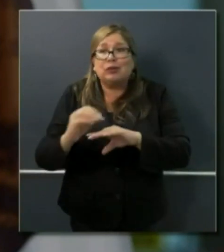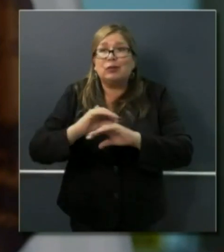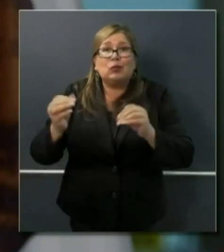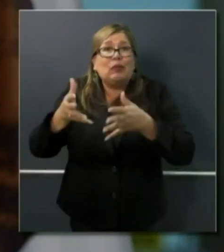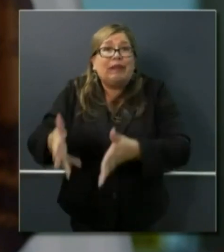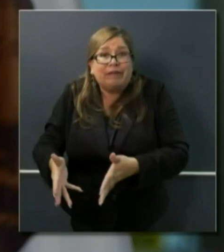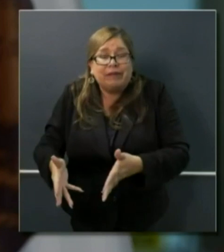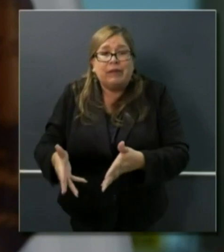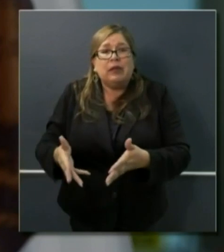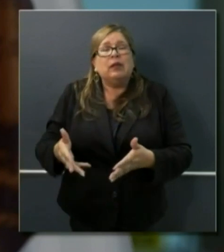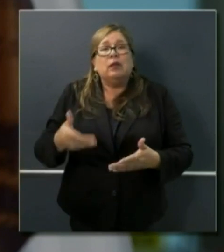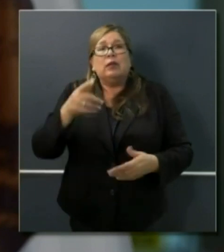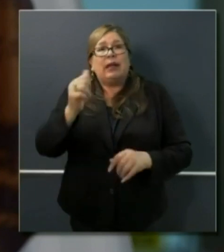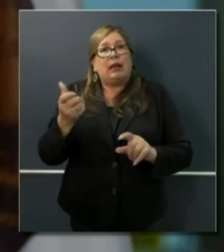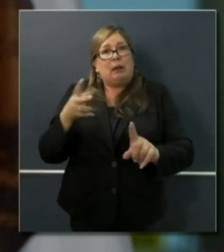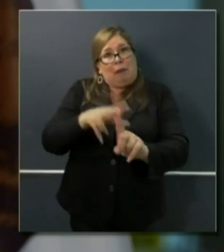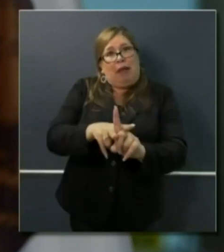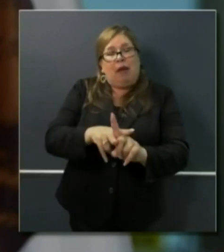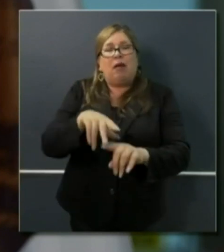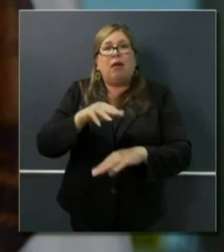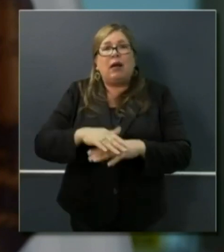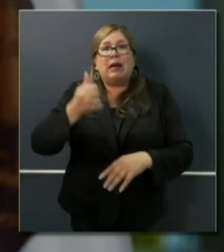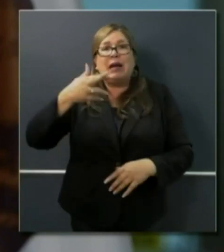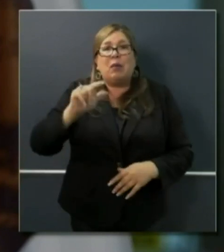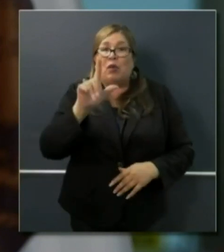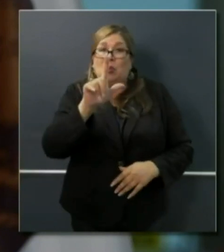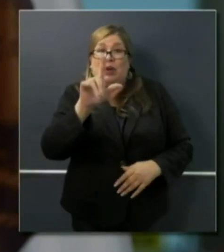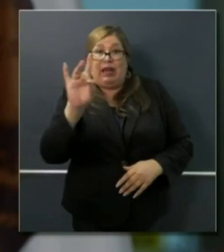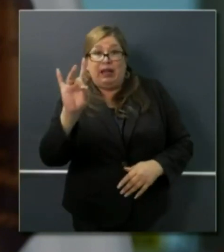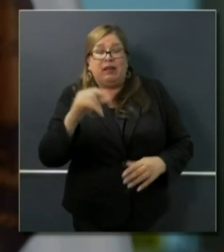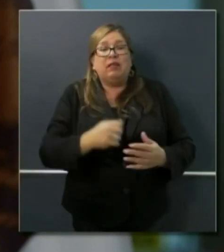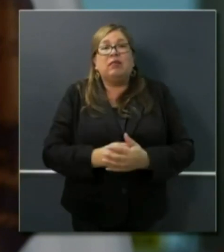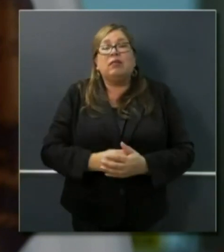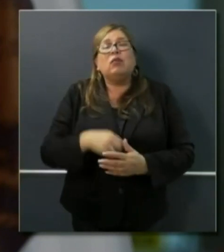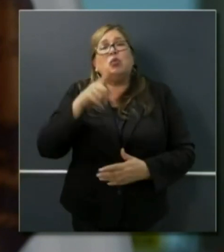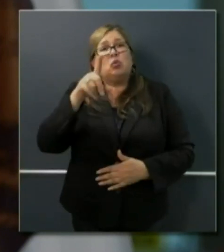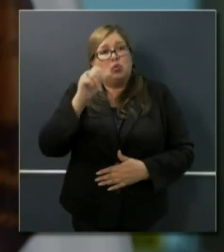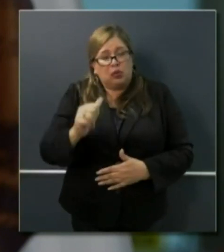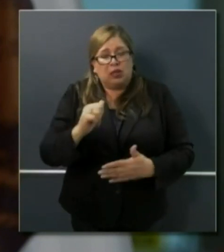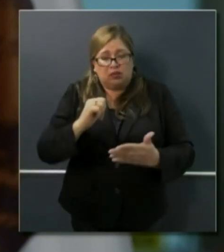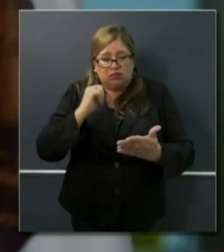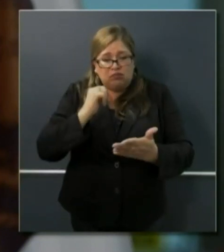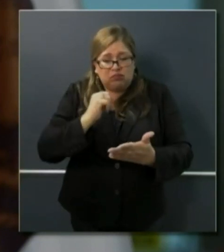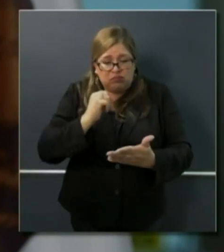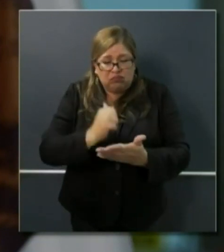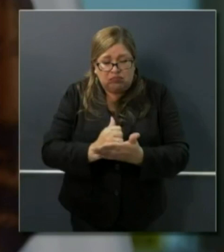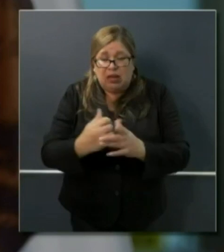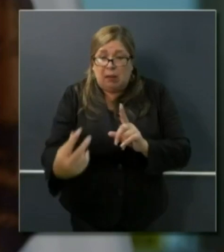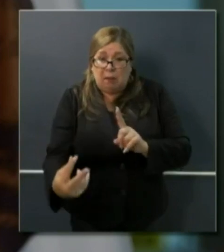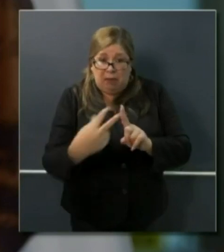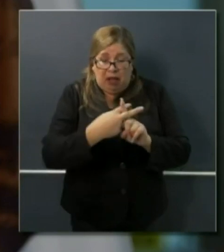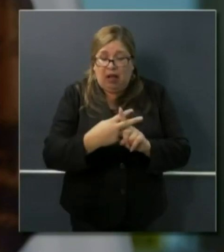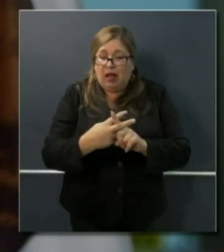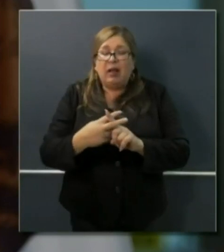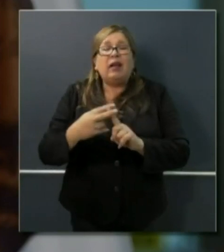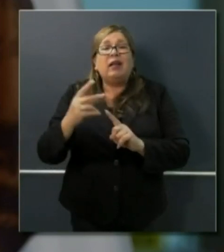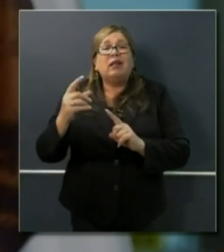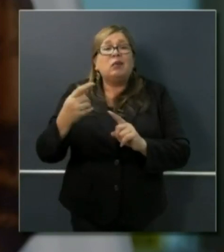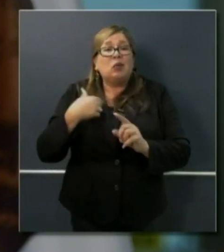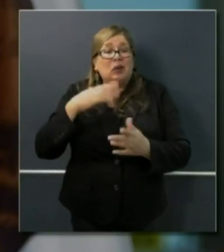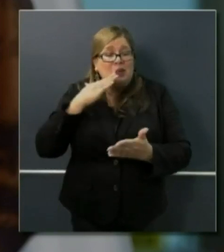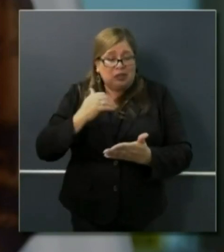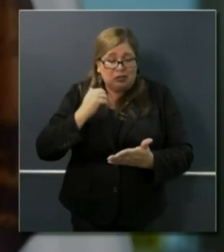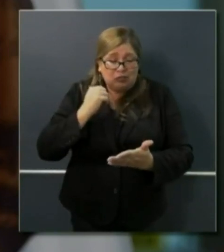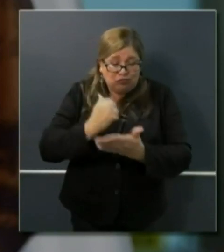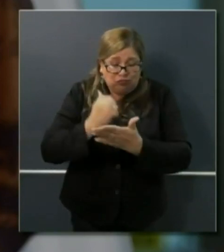once you apply on April 28th, you will be able to certify the next day, and we are going to be turning around payments